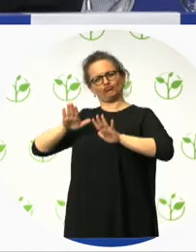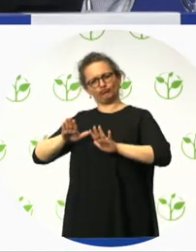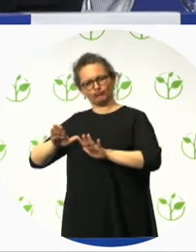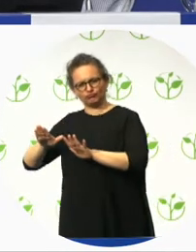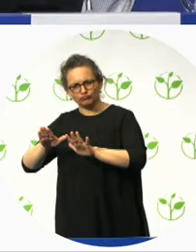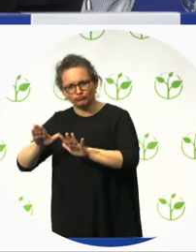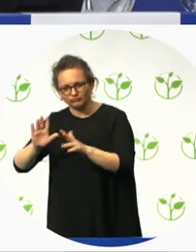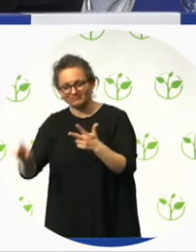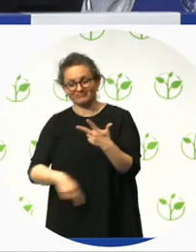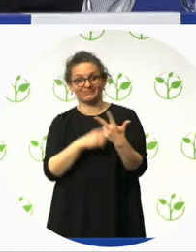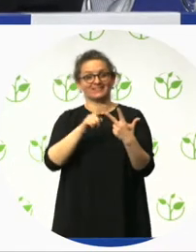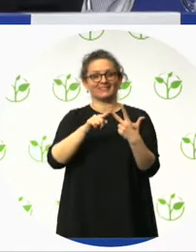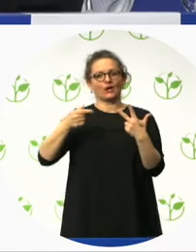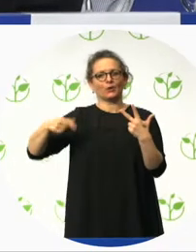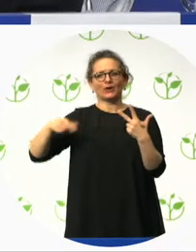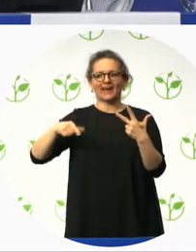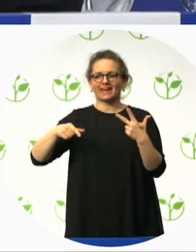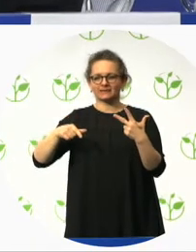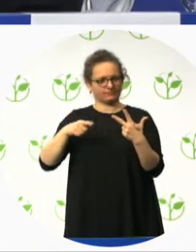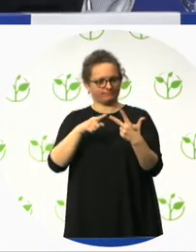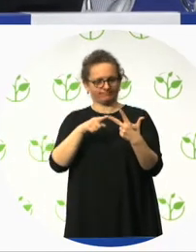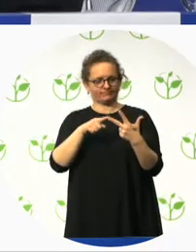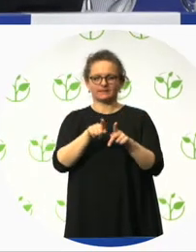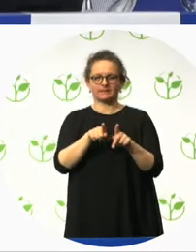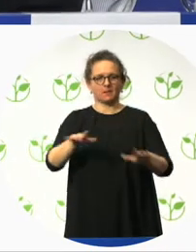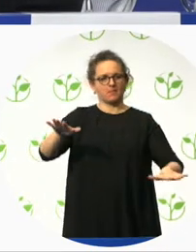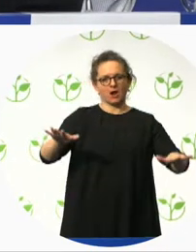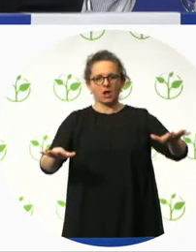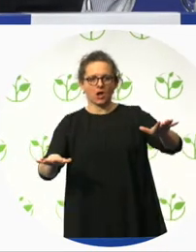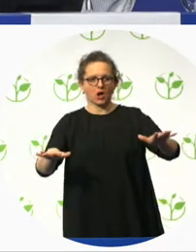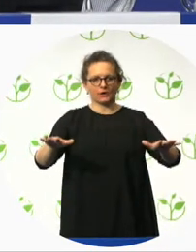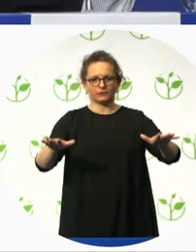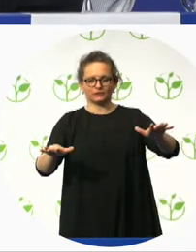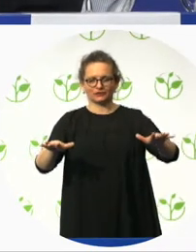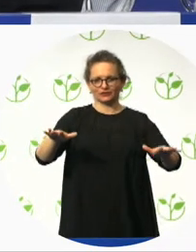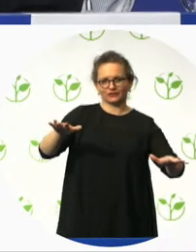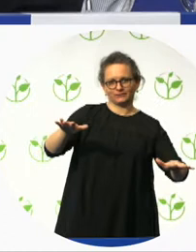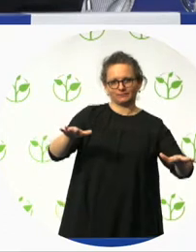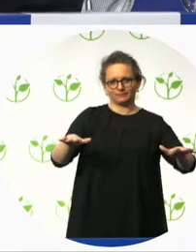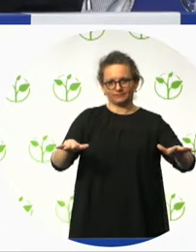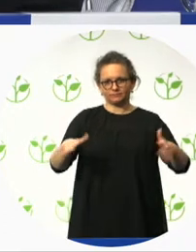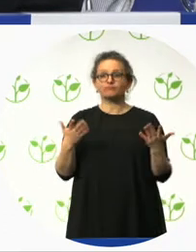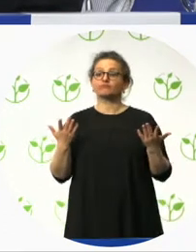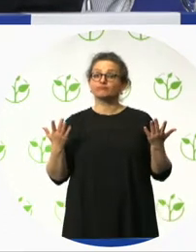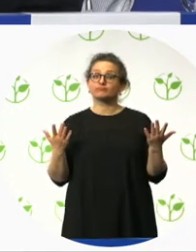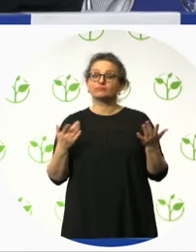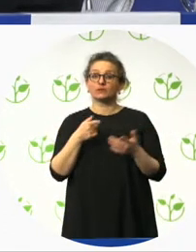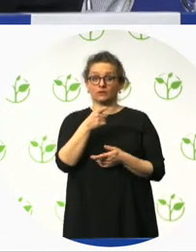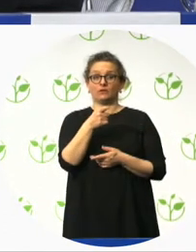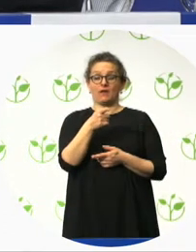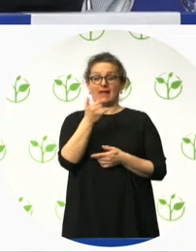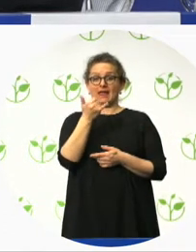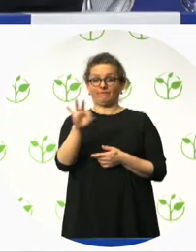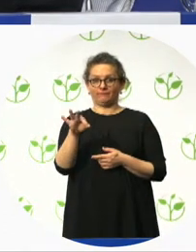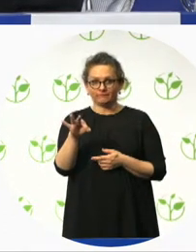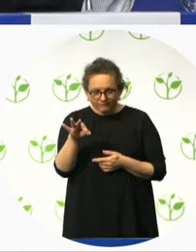down the ramp, when you have a change of slope, there's a change of color. Again, to denote, it's eight feet wide. And we